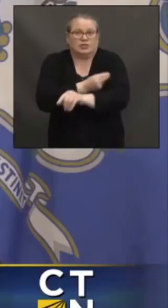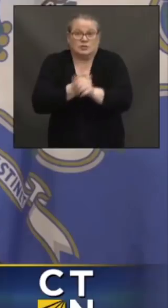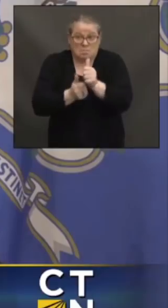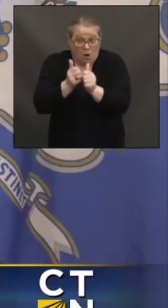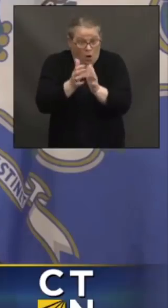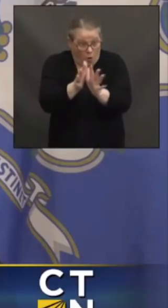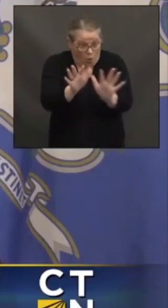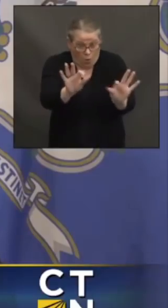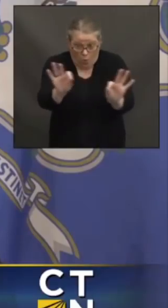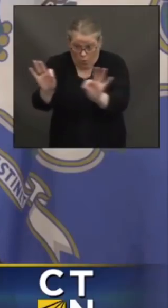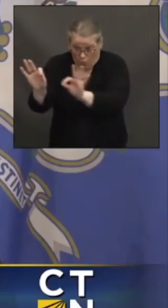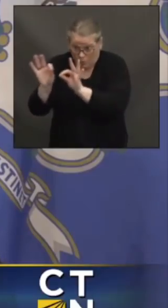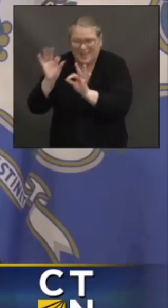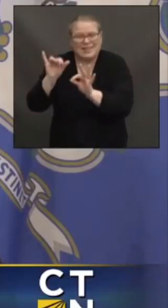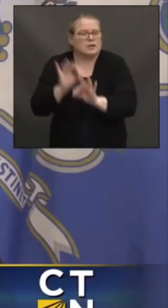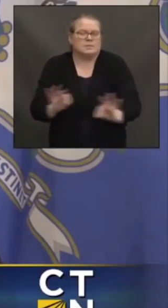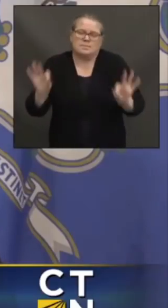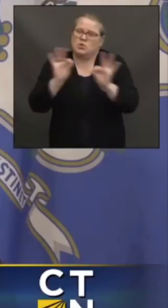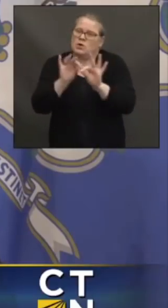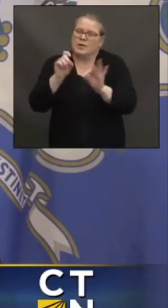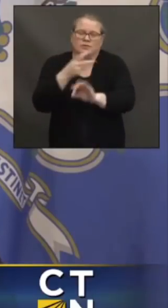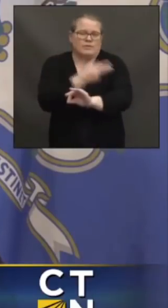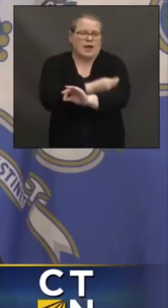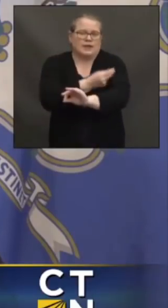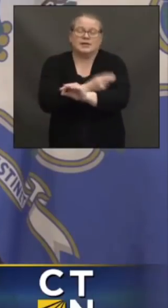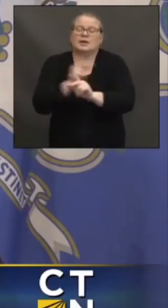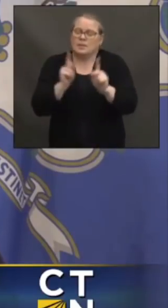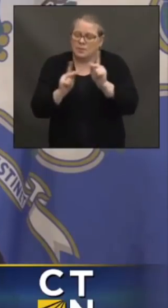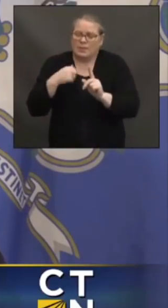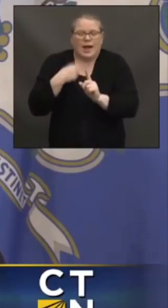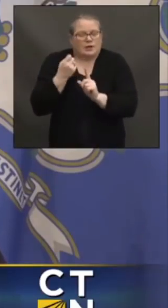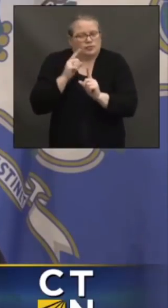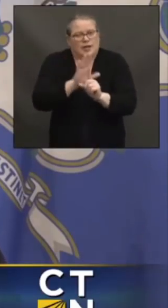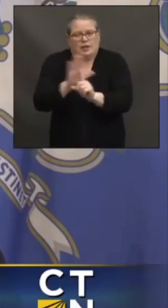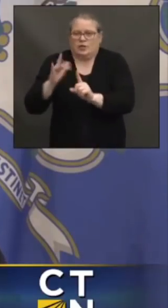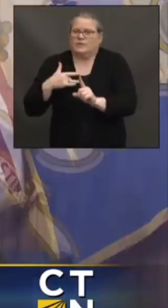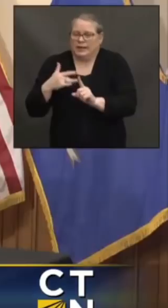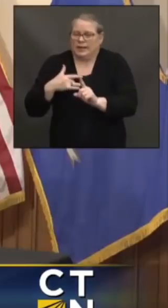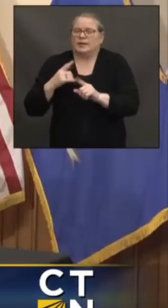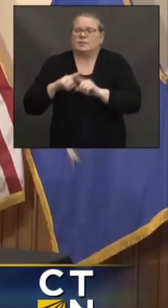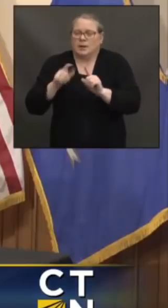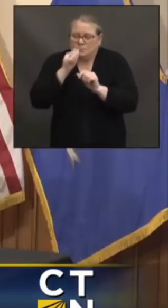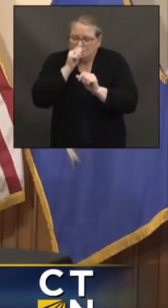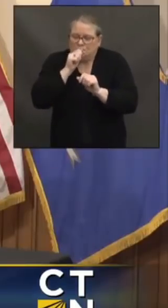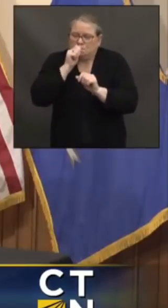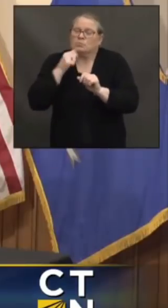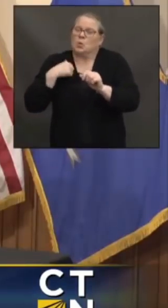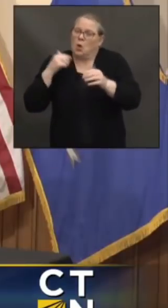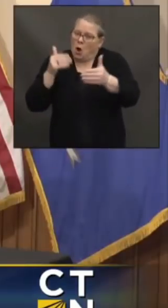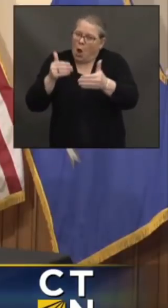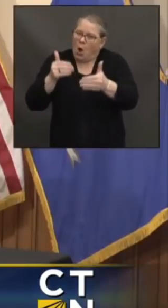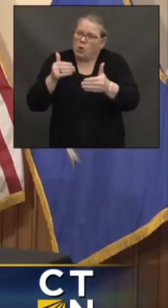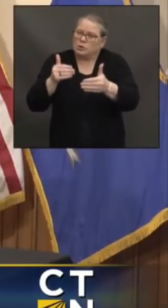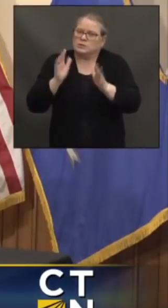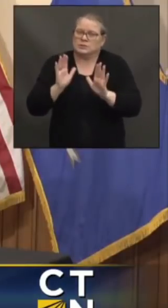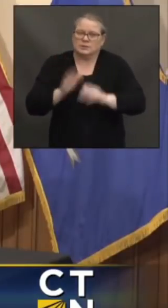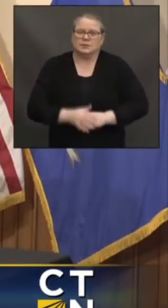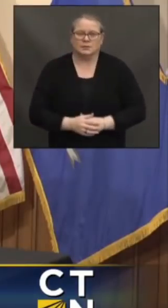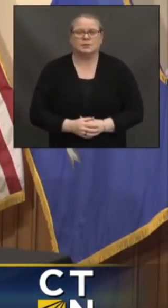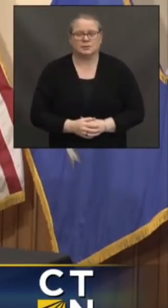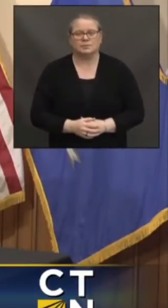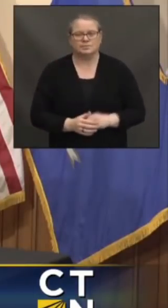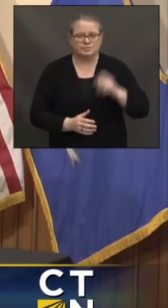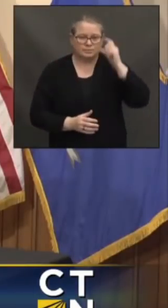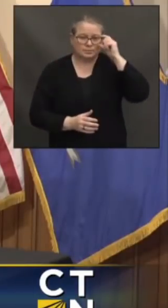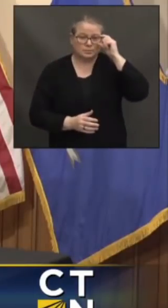to do is get a glide path to that point. I understand where people are and we're getting there. Thank you. NBC, Connecticut.